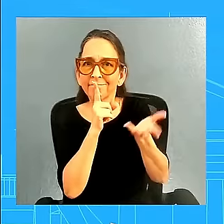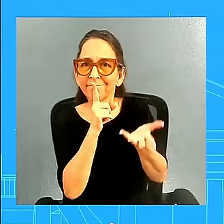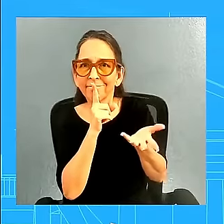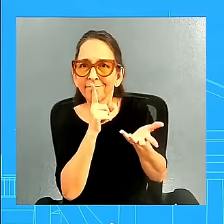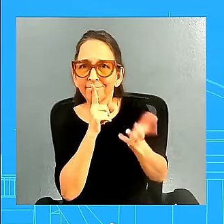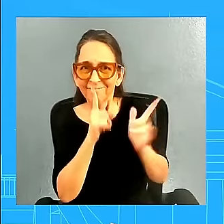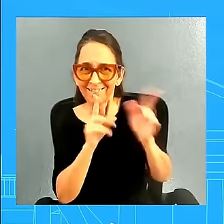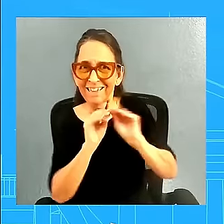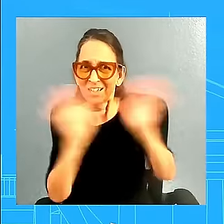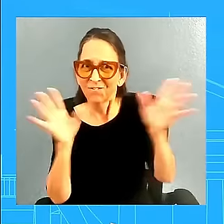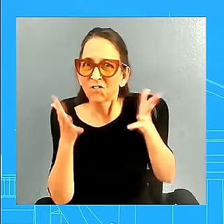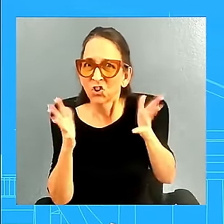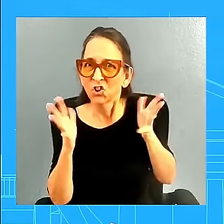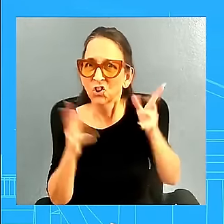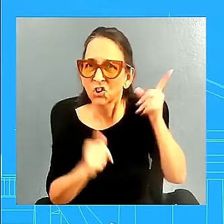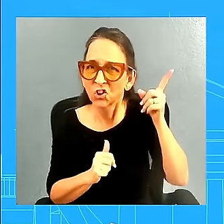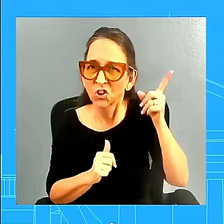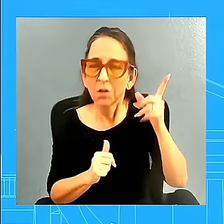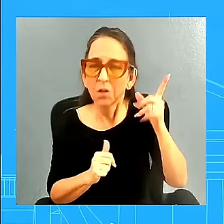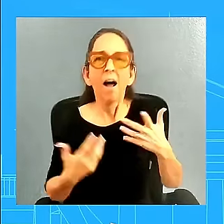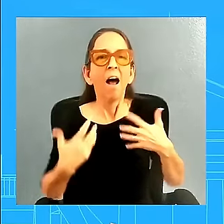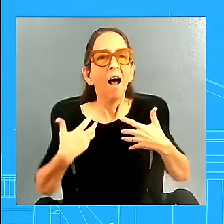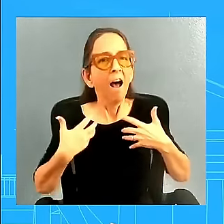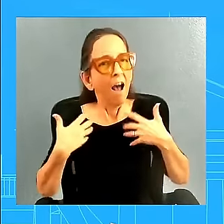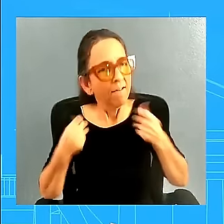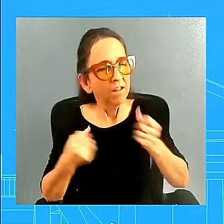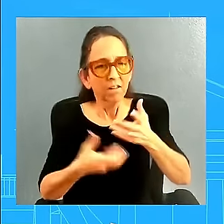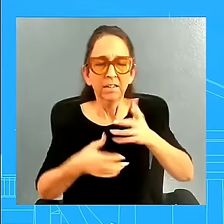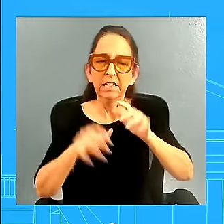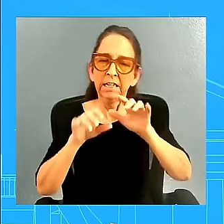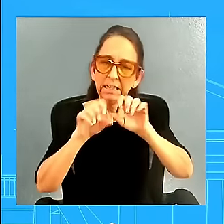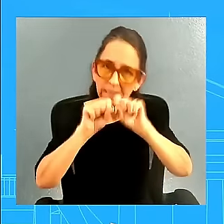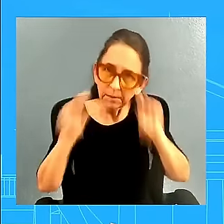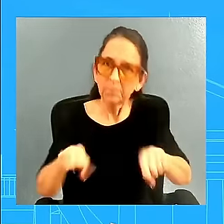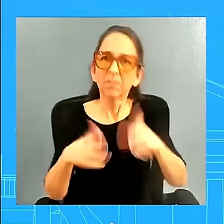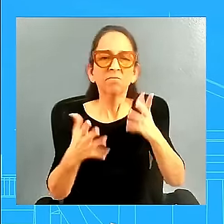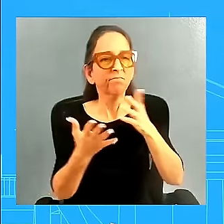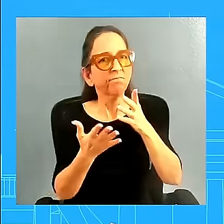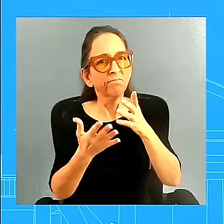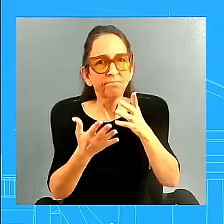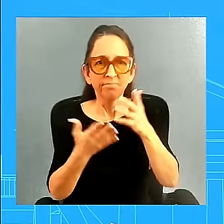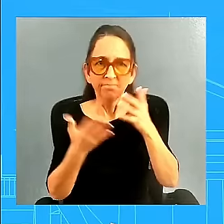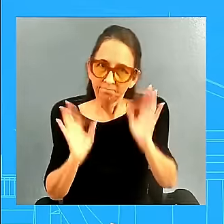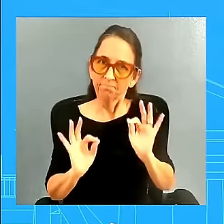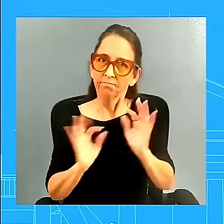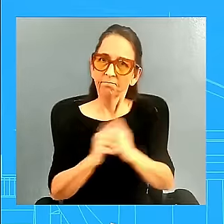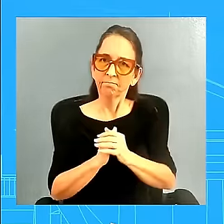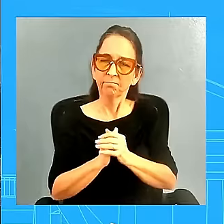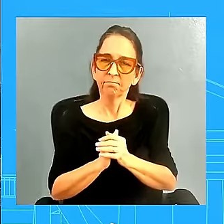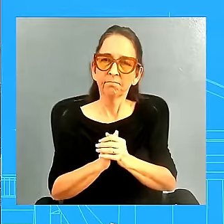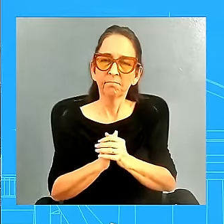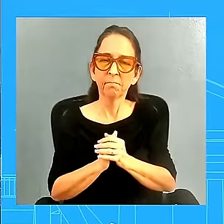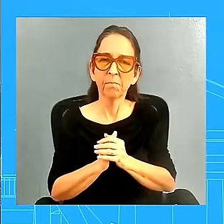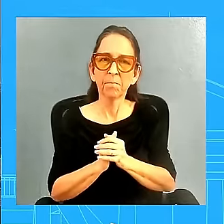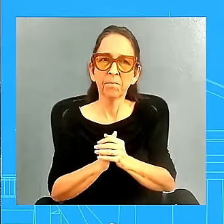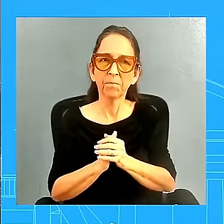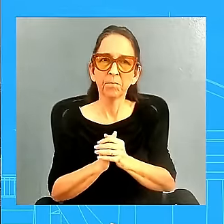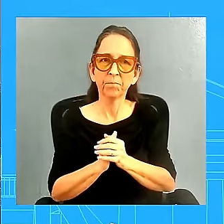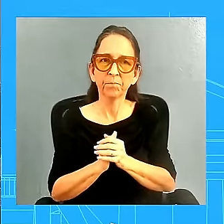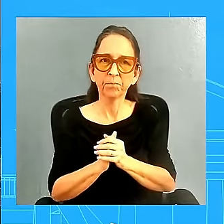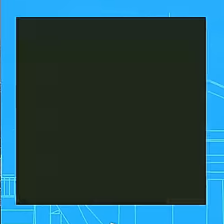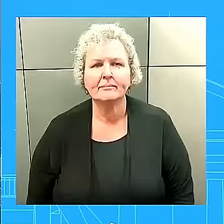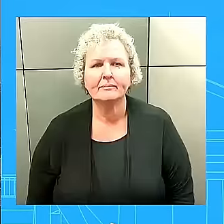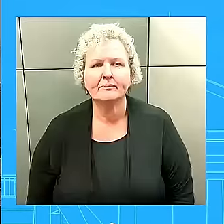the confidence in our institutions. And so I'll leave it there. Go ahead. I just want ask you briefly about congressional outreach